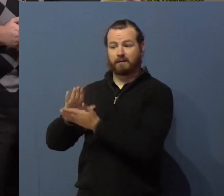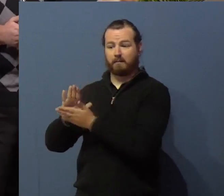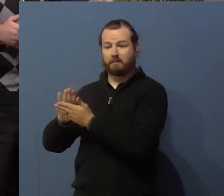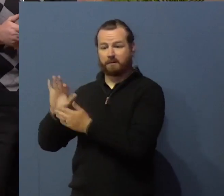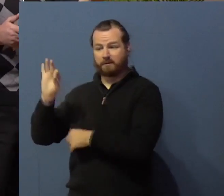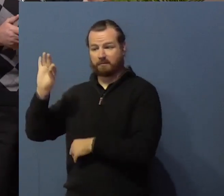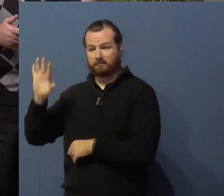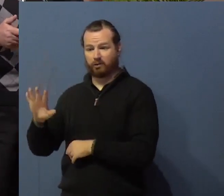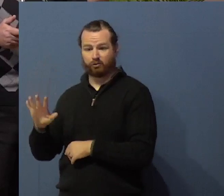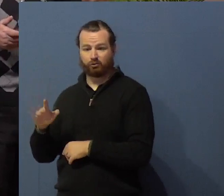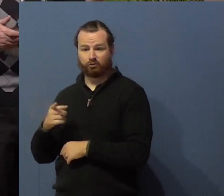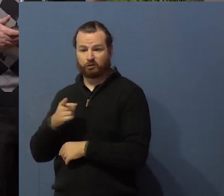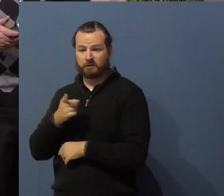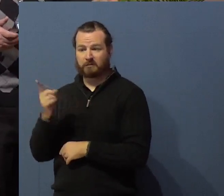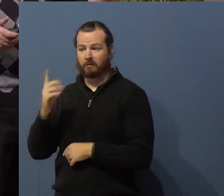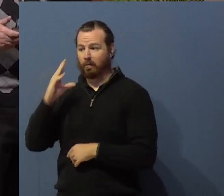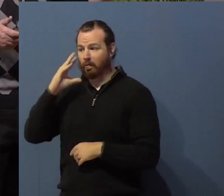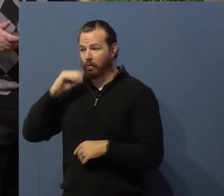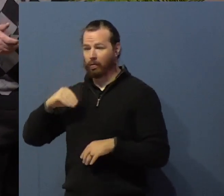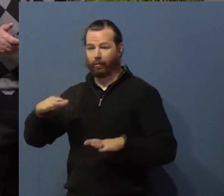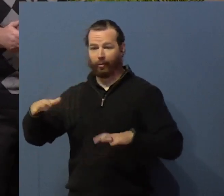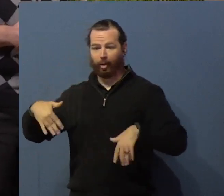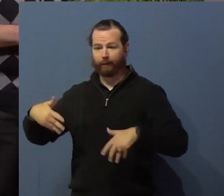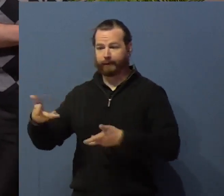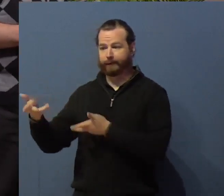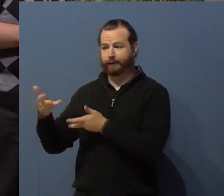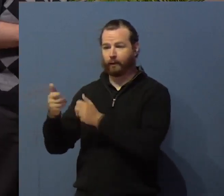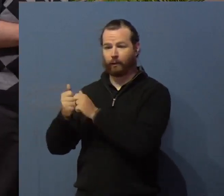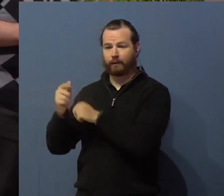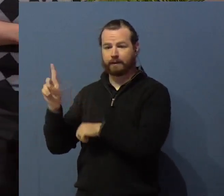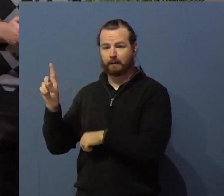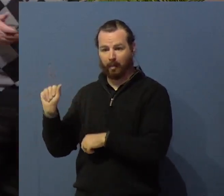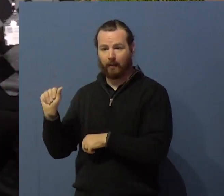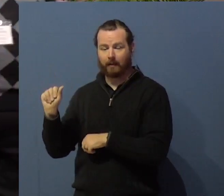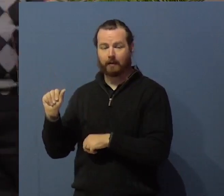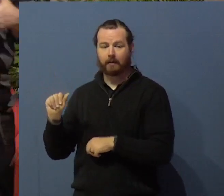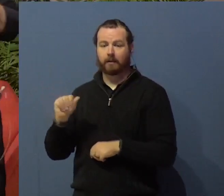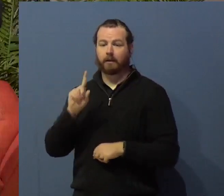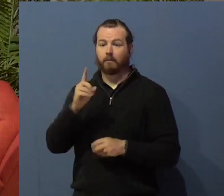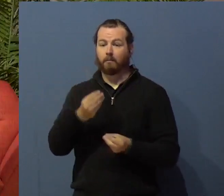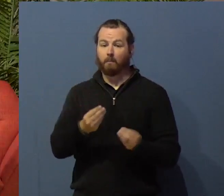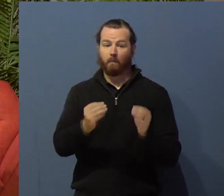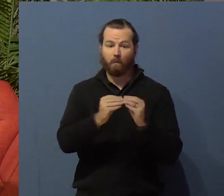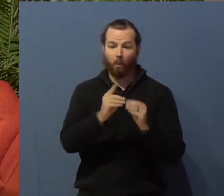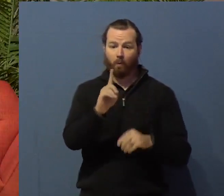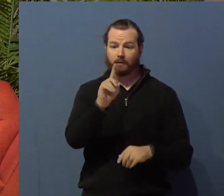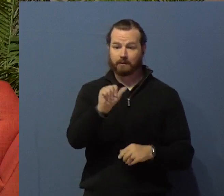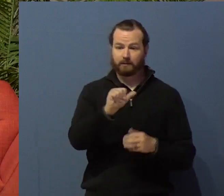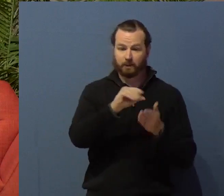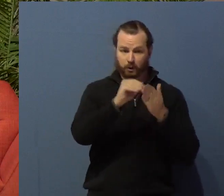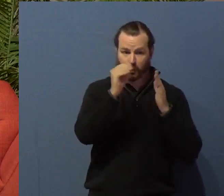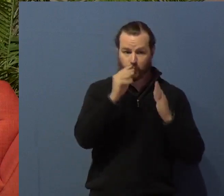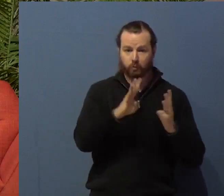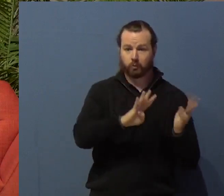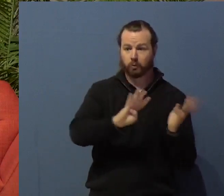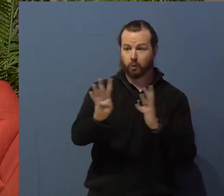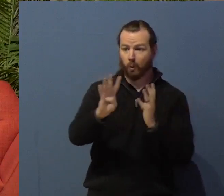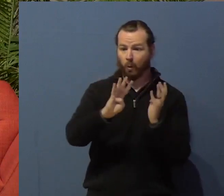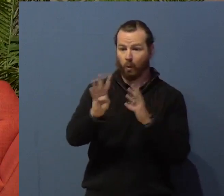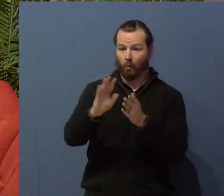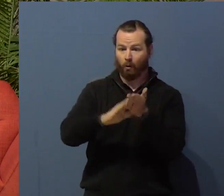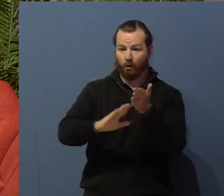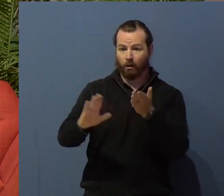and more and more people with disabilities are going to college, well, here's some help, I hope.